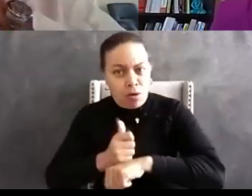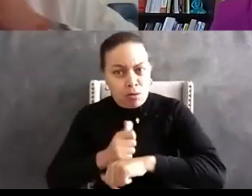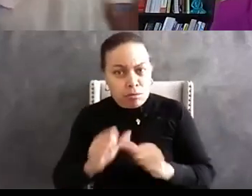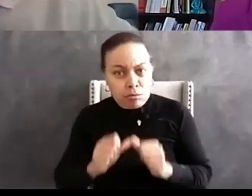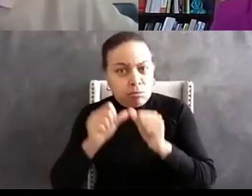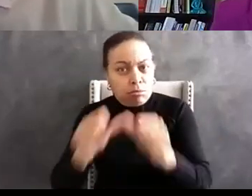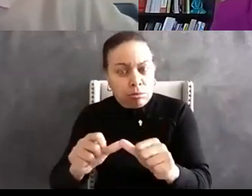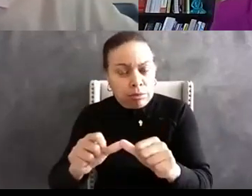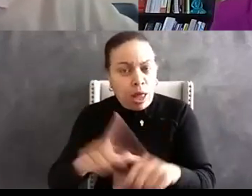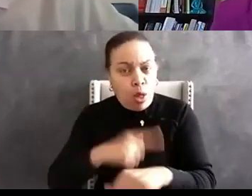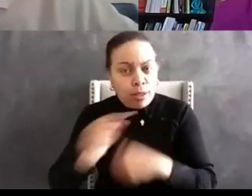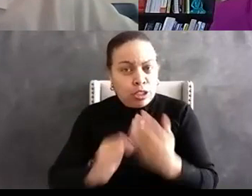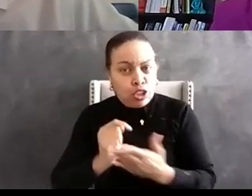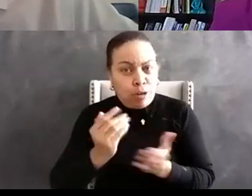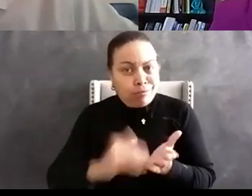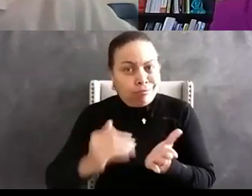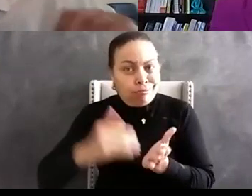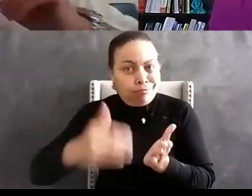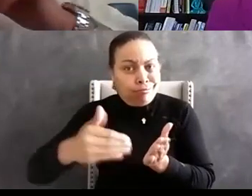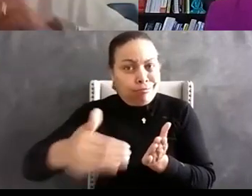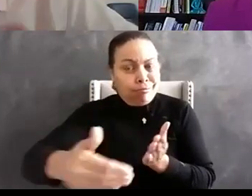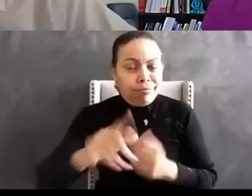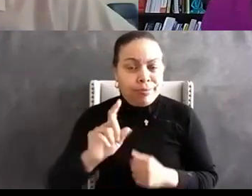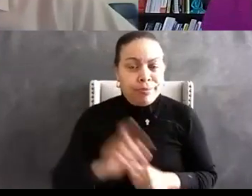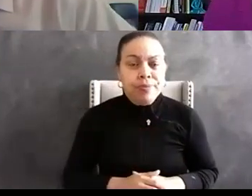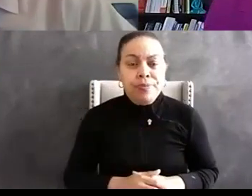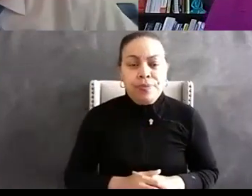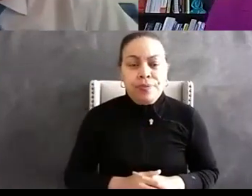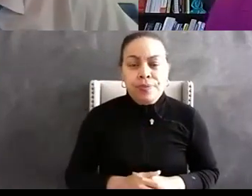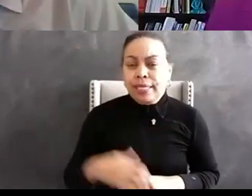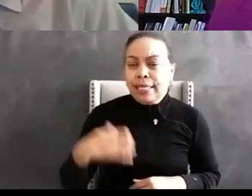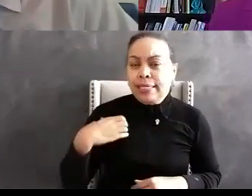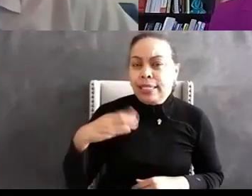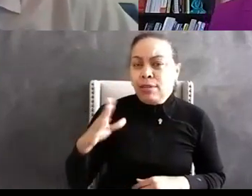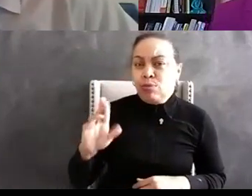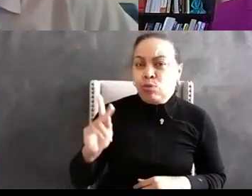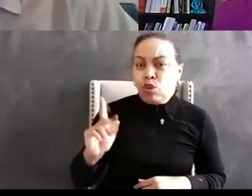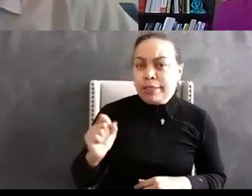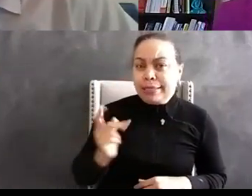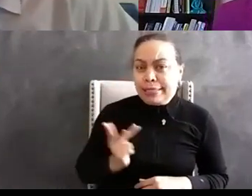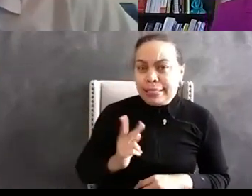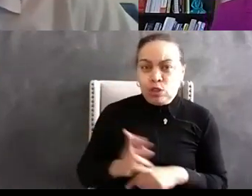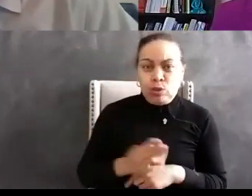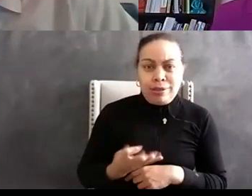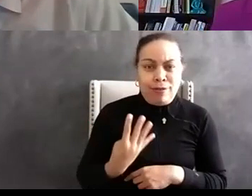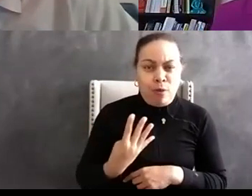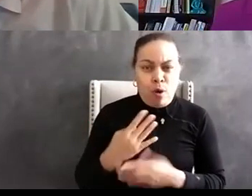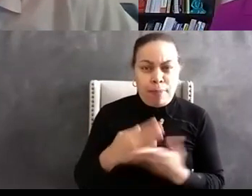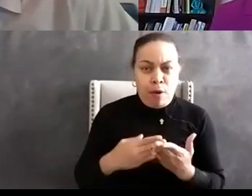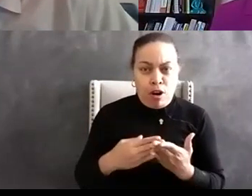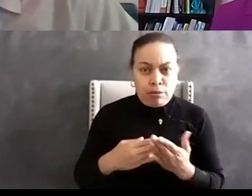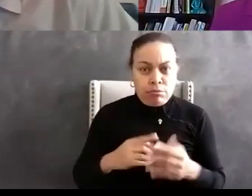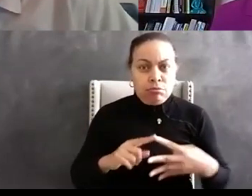uh chief brooks and i use a um i don't know four layered system we start with a needs assessment